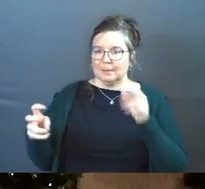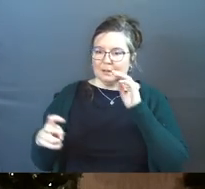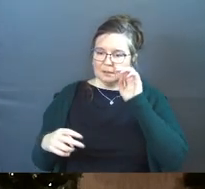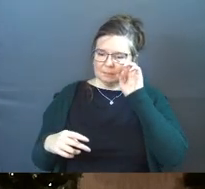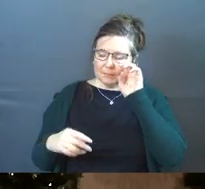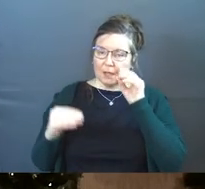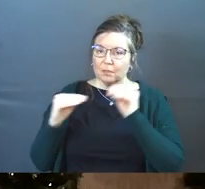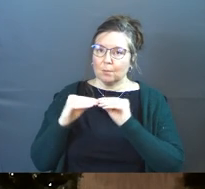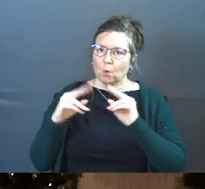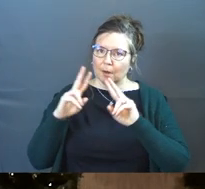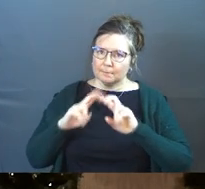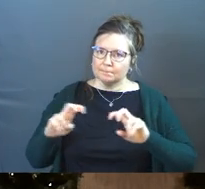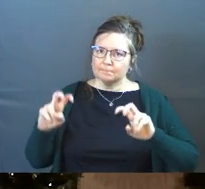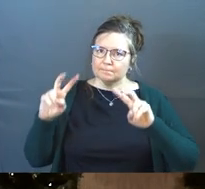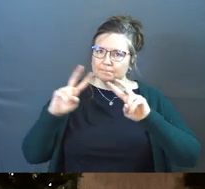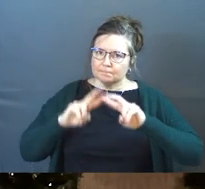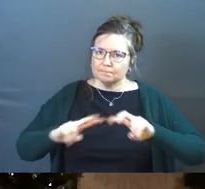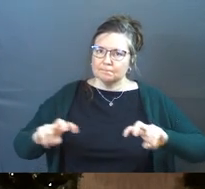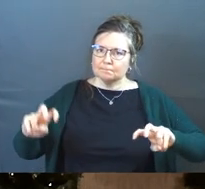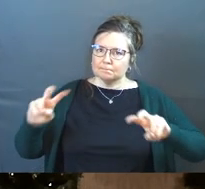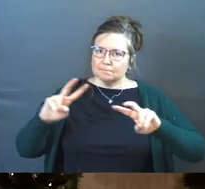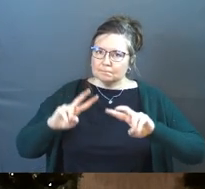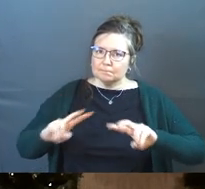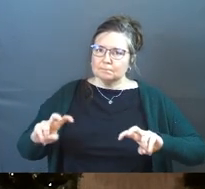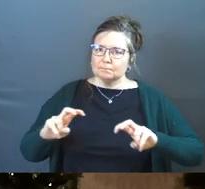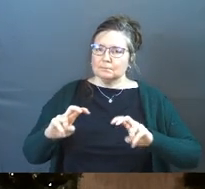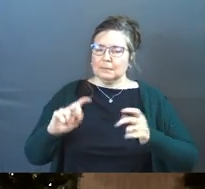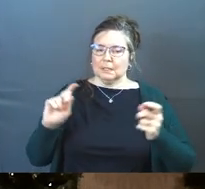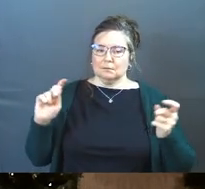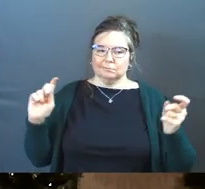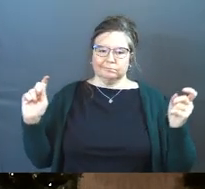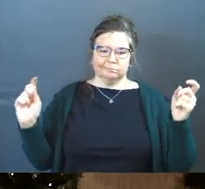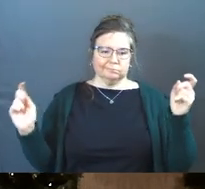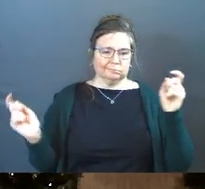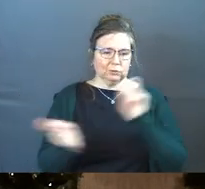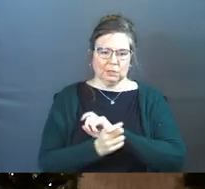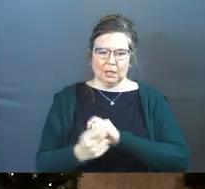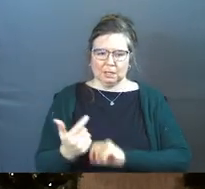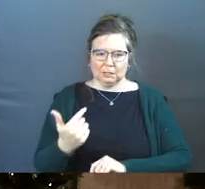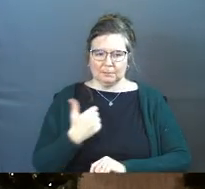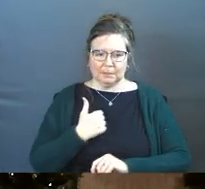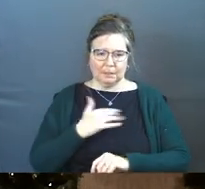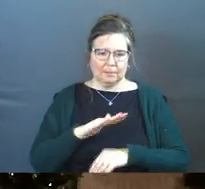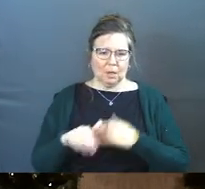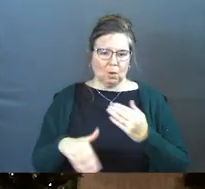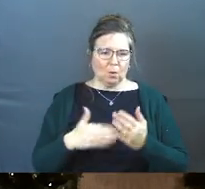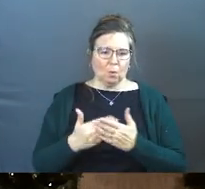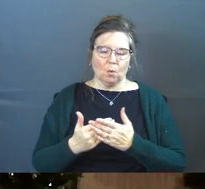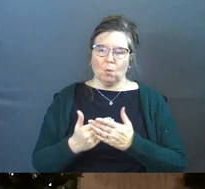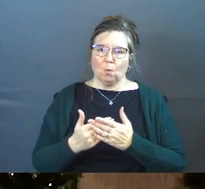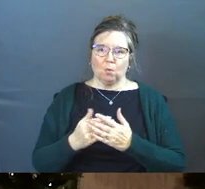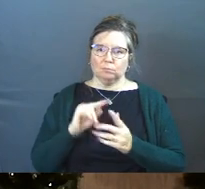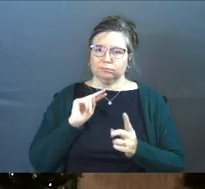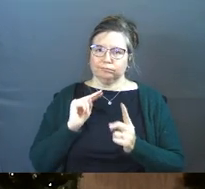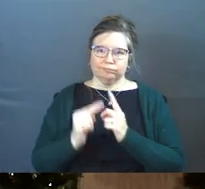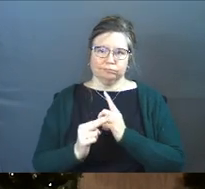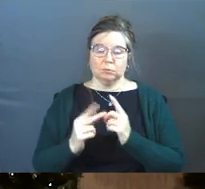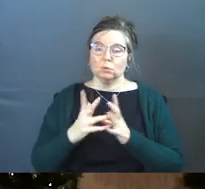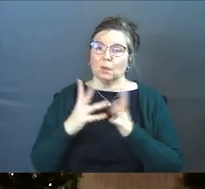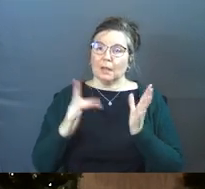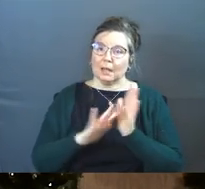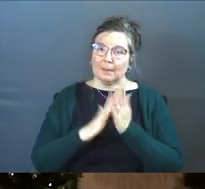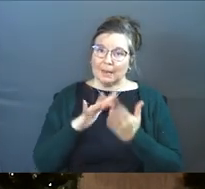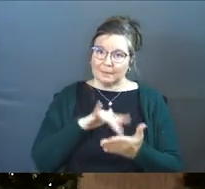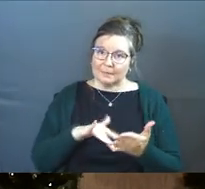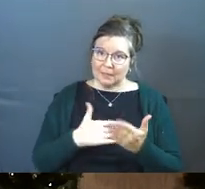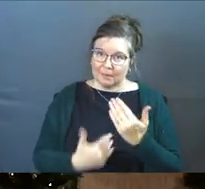And the more I went deep into this topic, it changed me, changed my whole outlook. So there's going to be a lot of